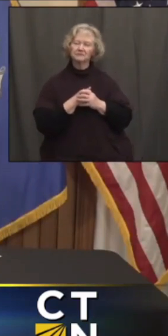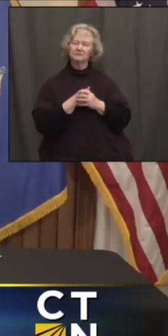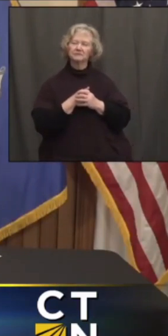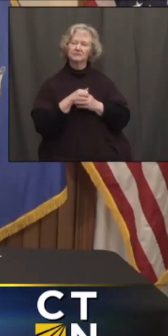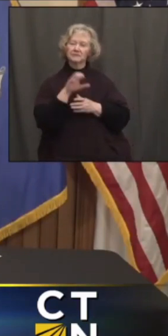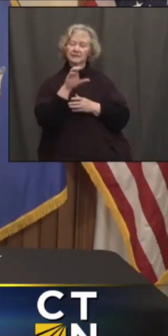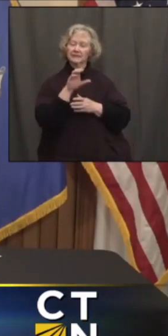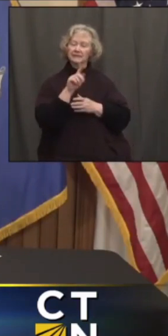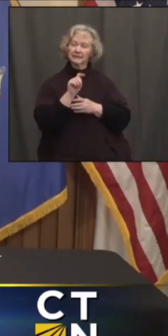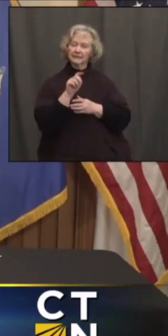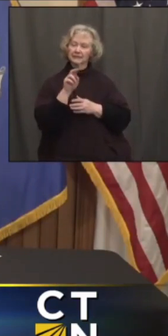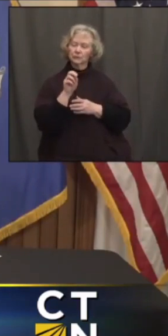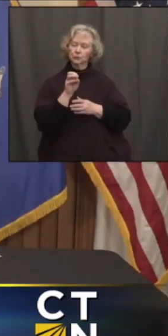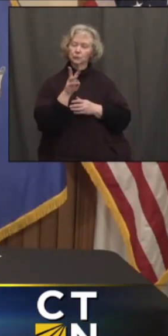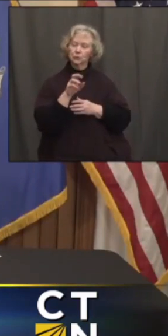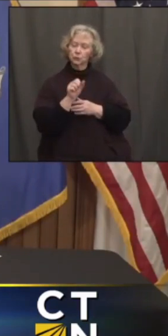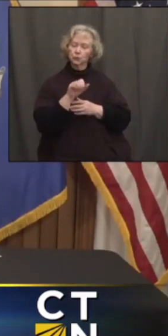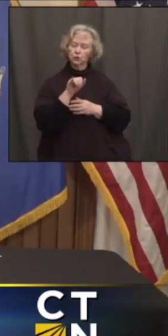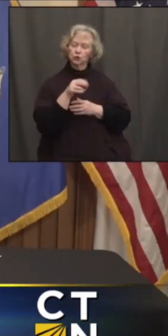CT News Junkie.